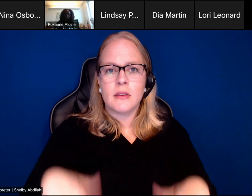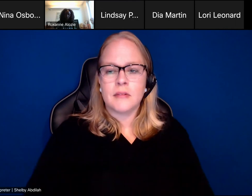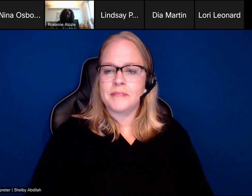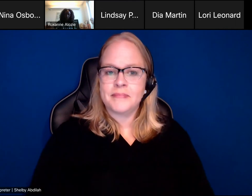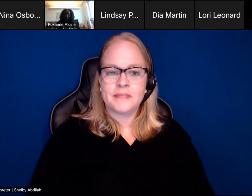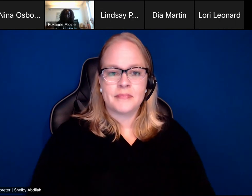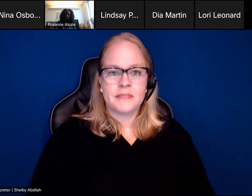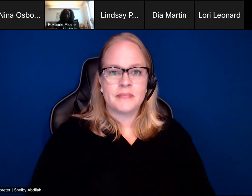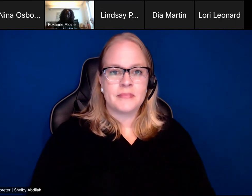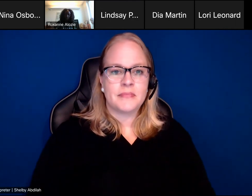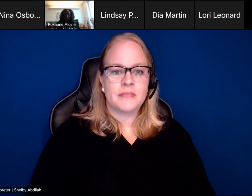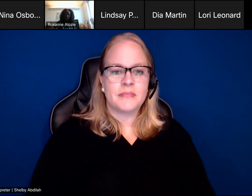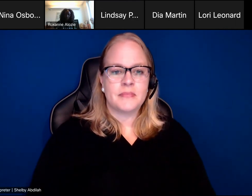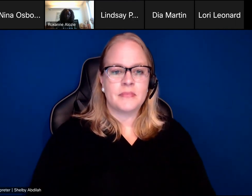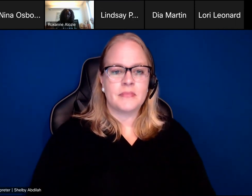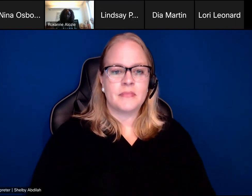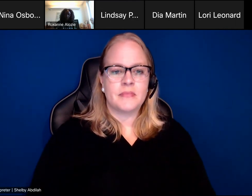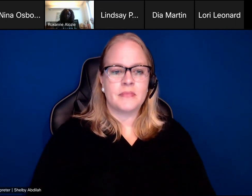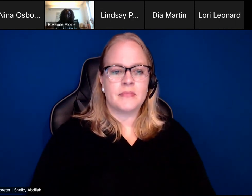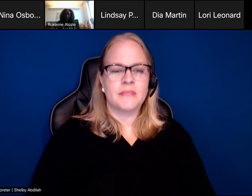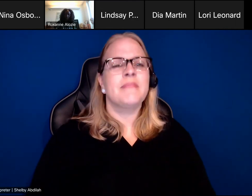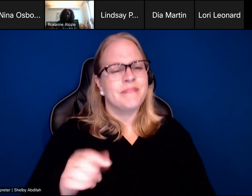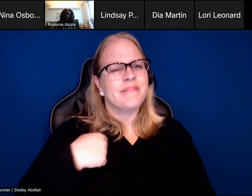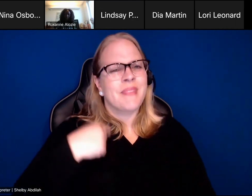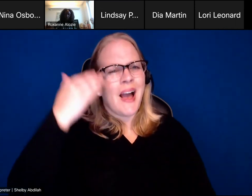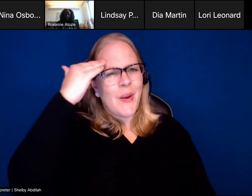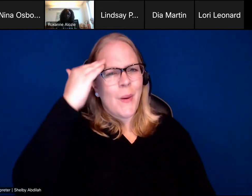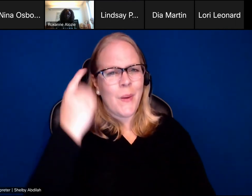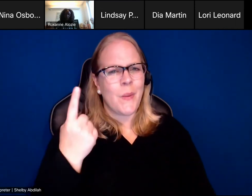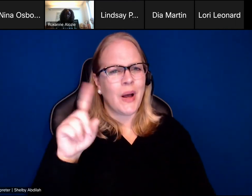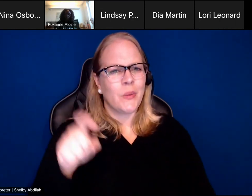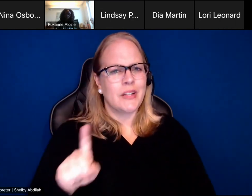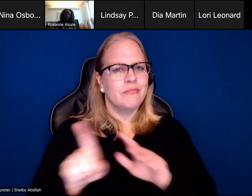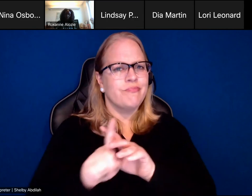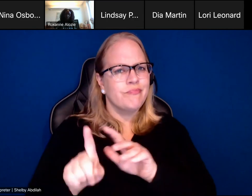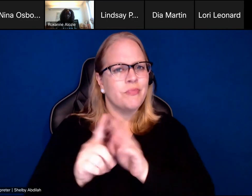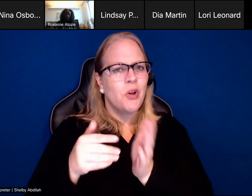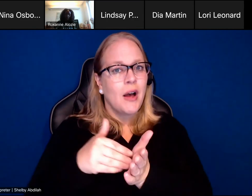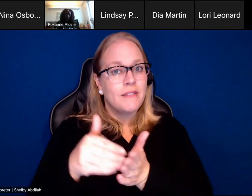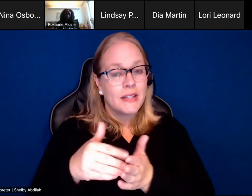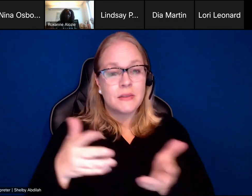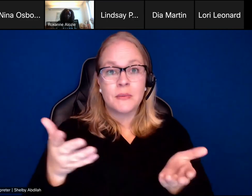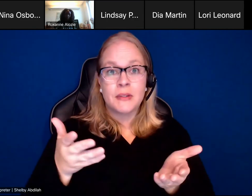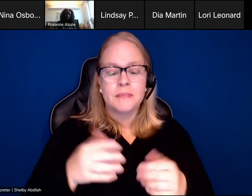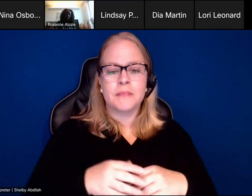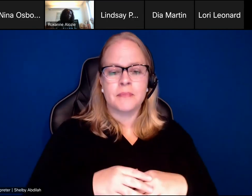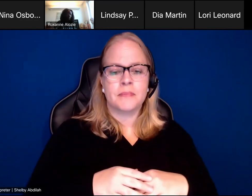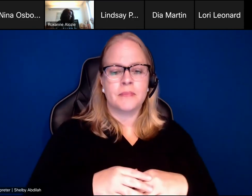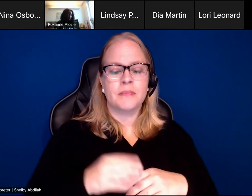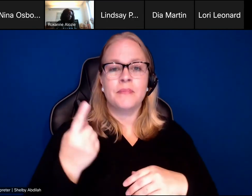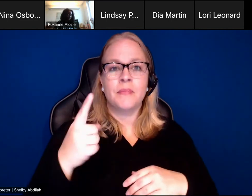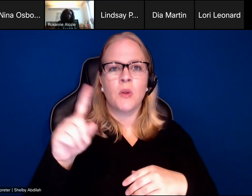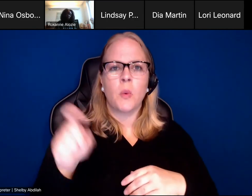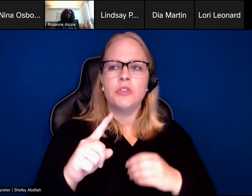One of the questions that usually we get relates to are there, you know, are there, what are the